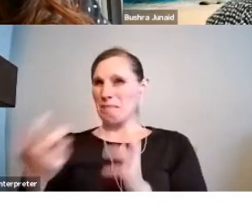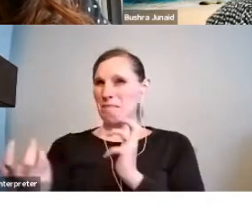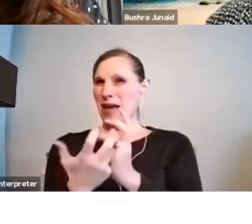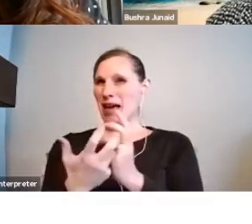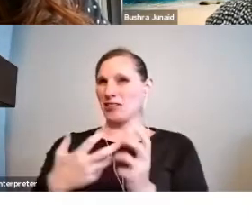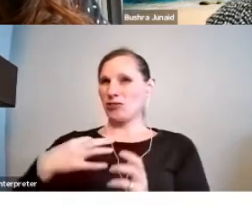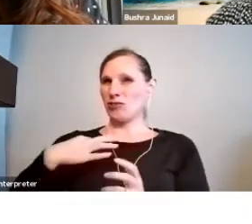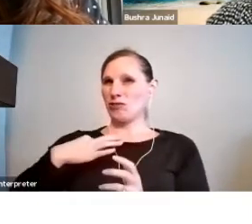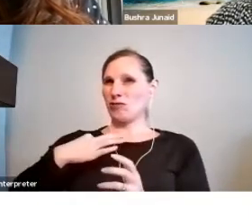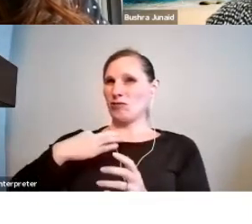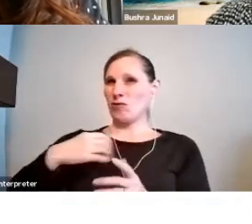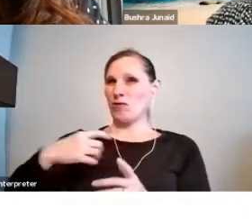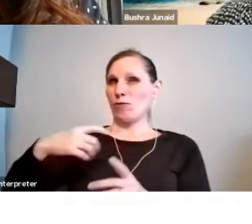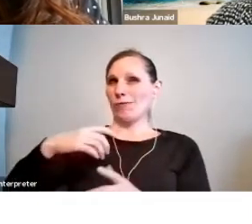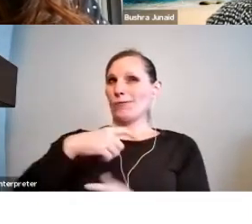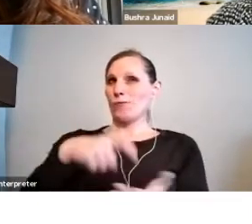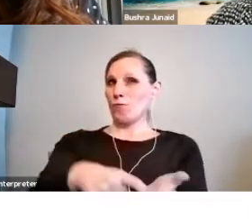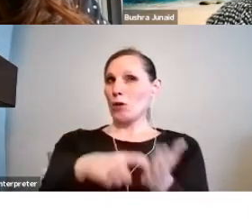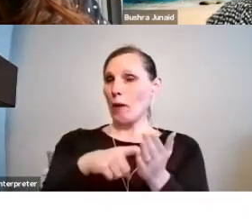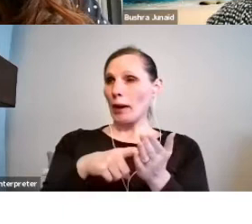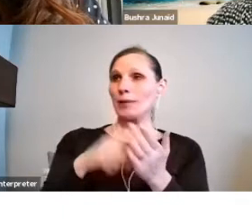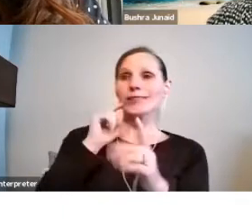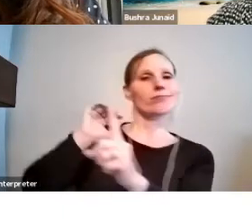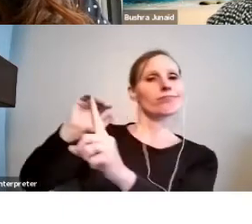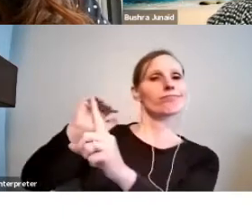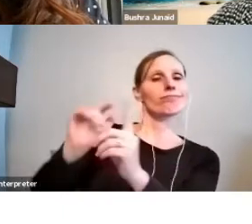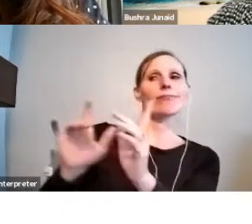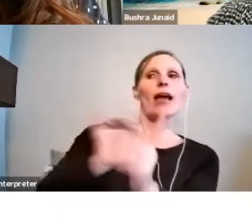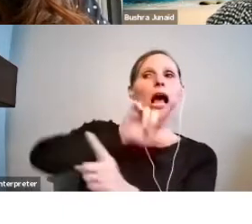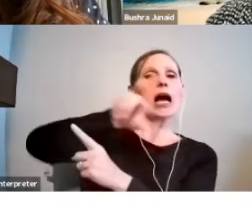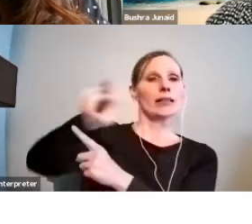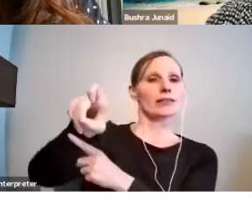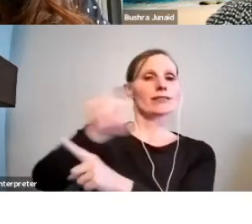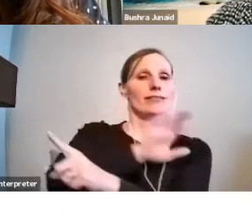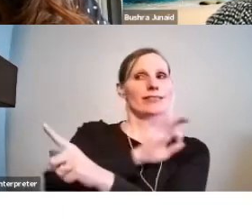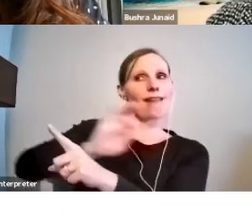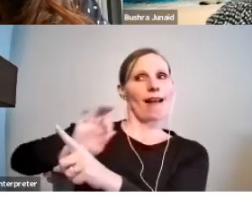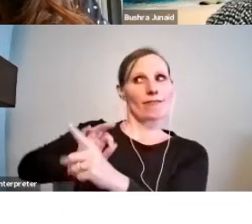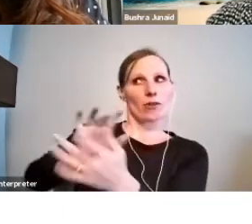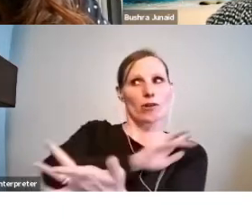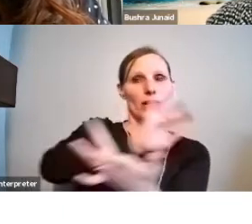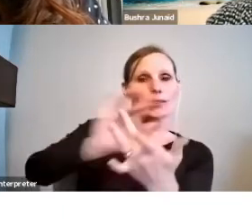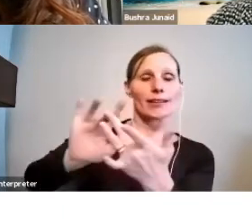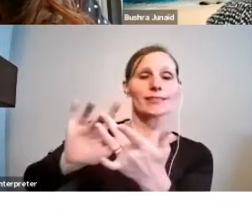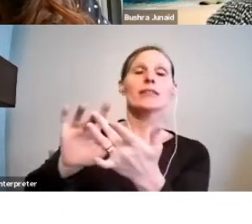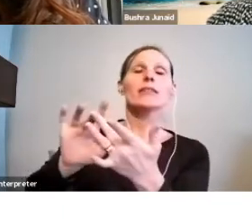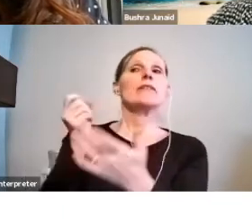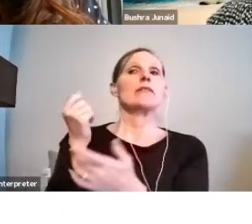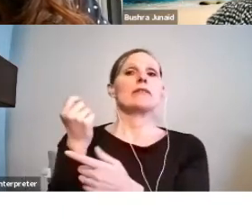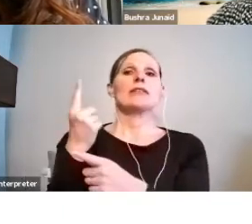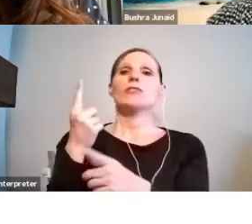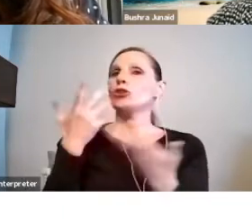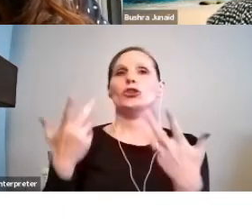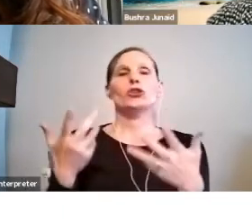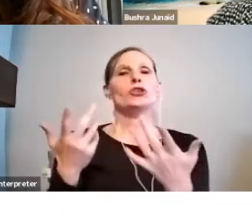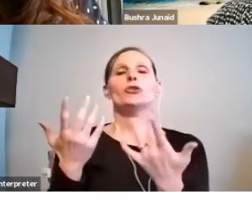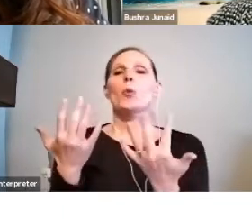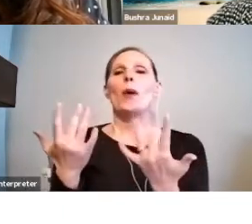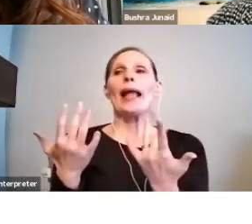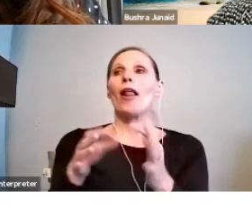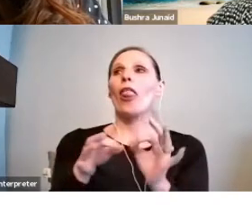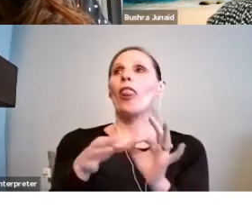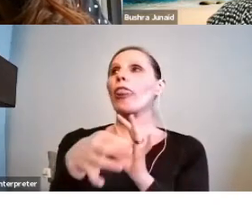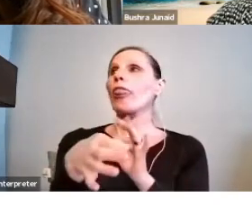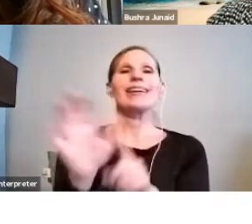staff. Send us your questions by email or give us a call. The earlier the better so that we can have time to provide the